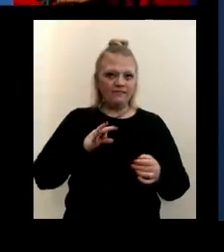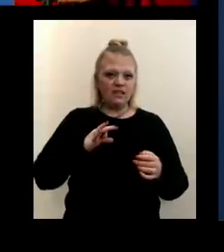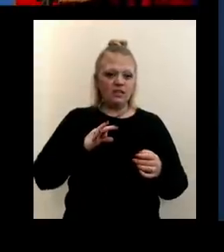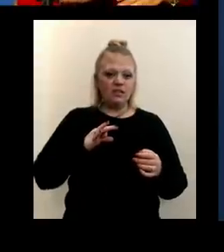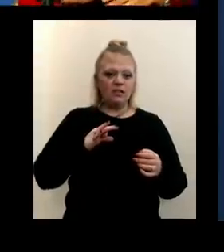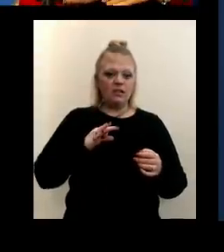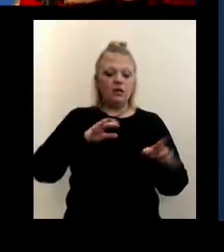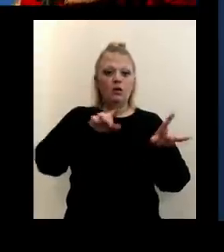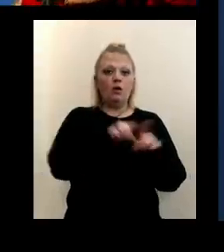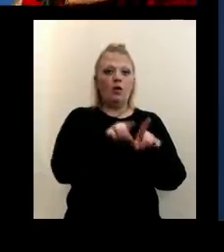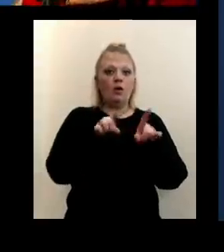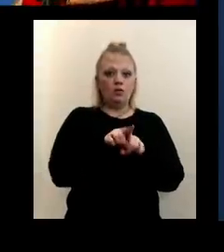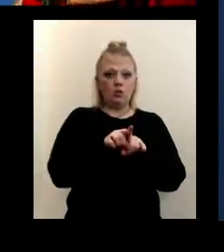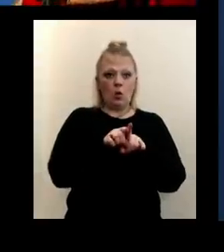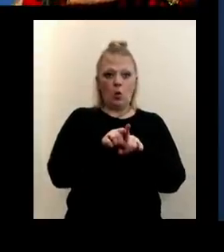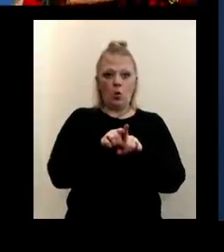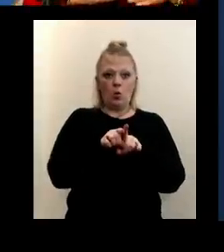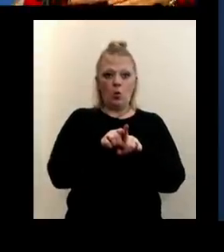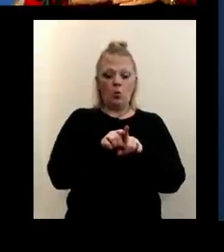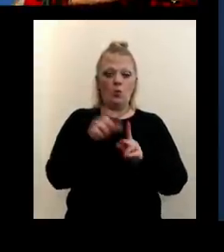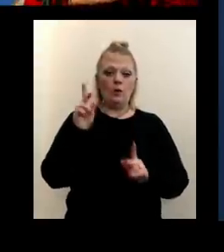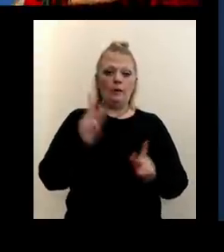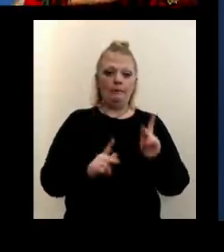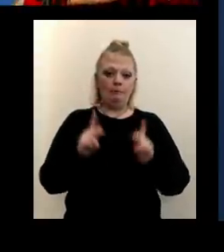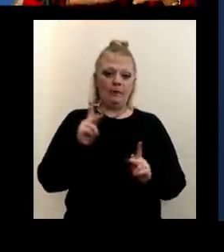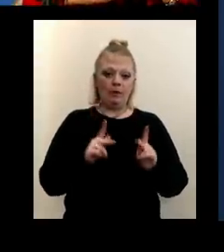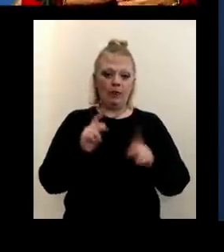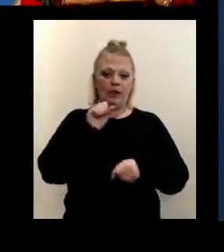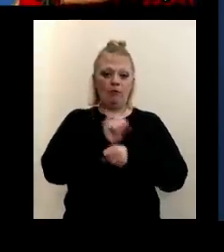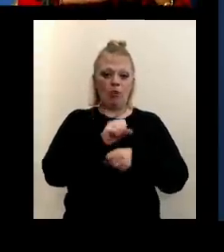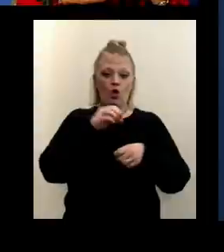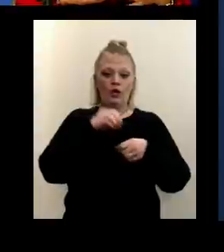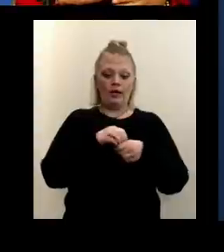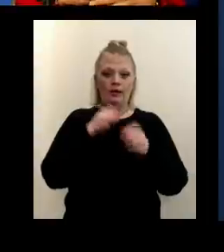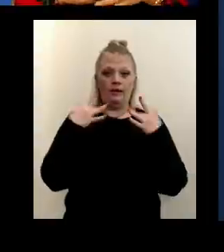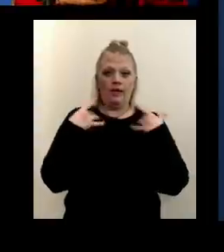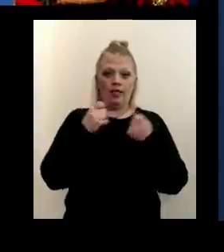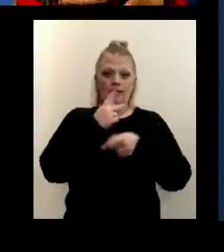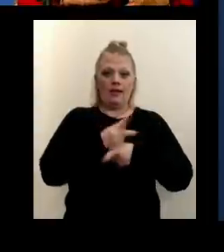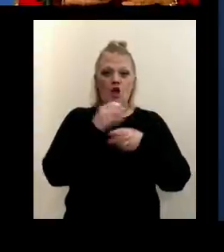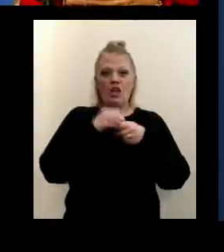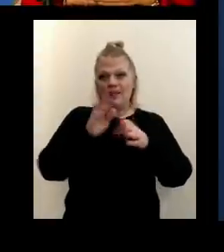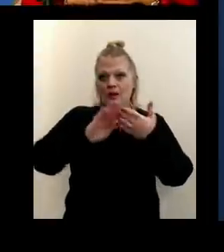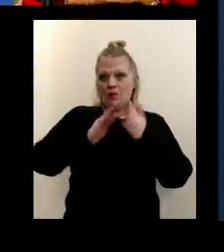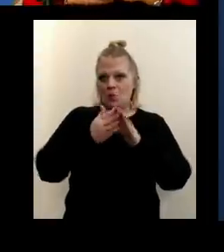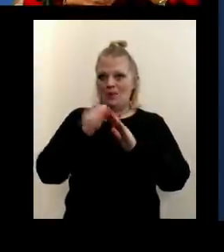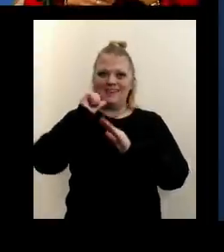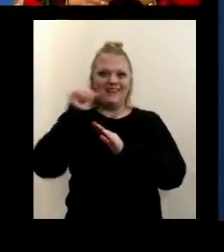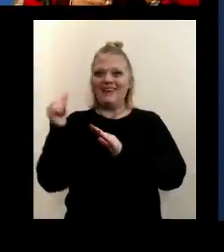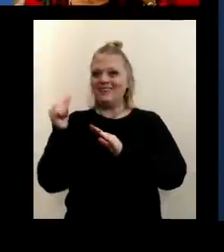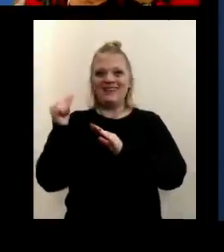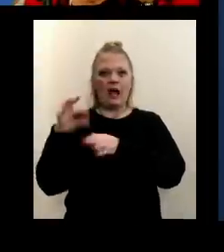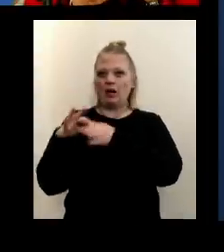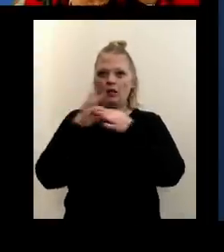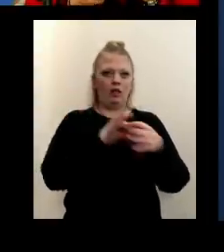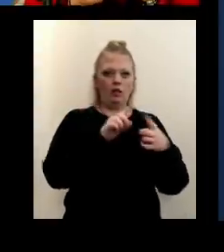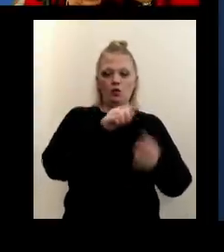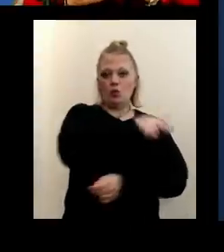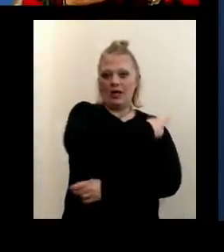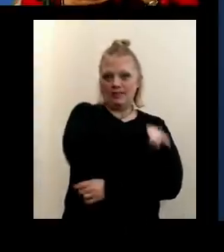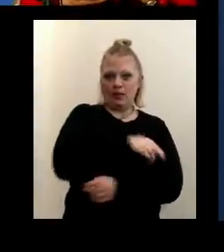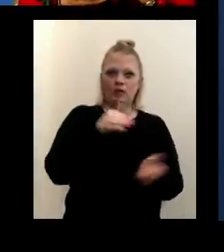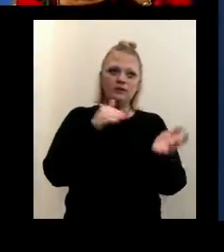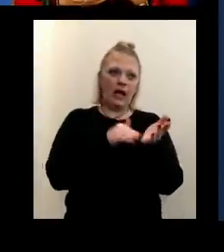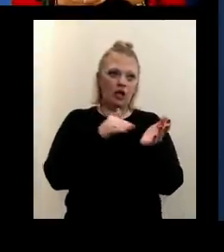we're also immunizing people who are working healthcare in the community that are not affiliated with the hospital. So that includes